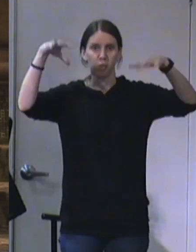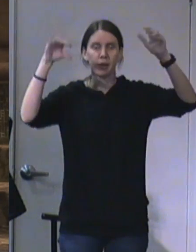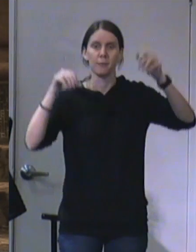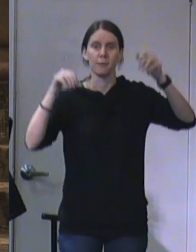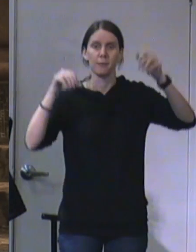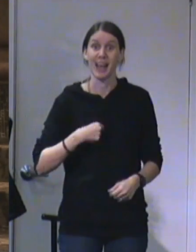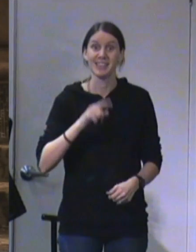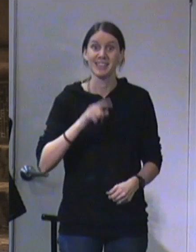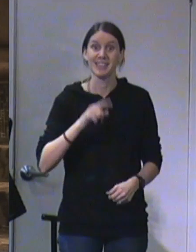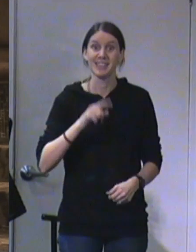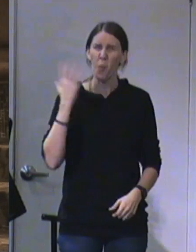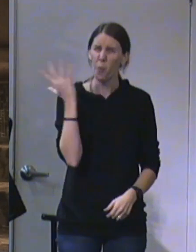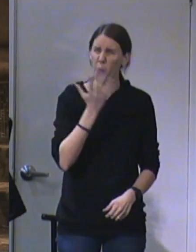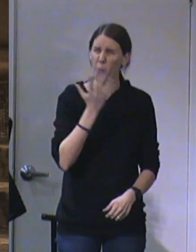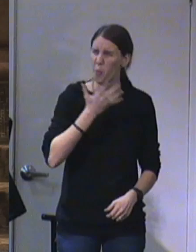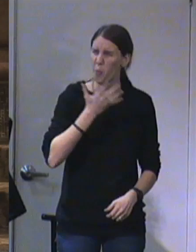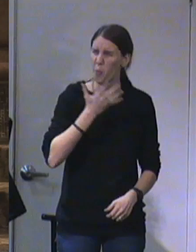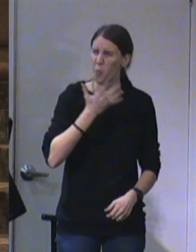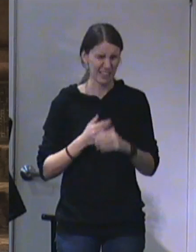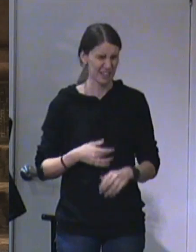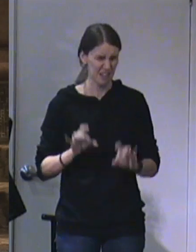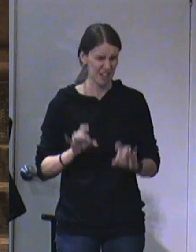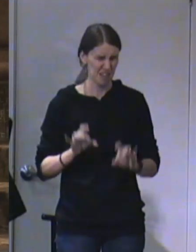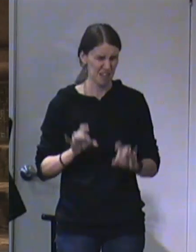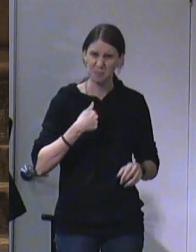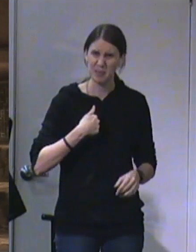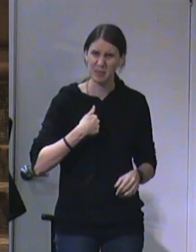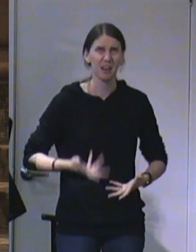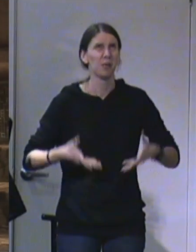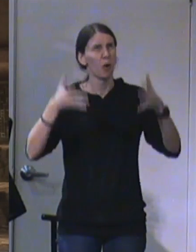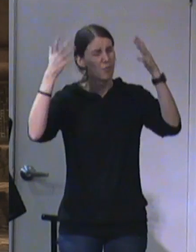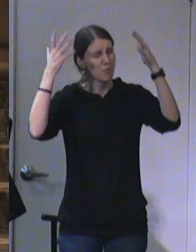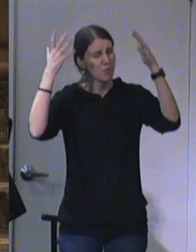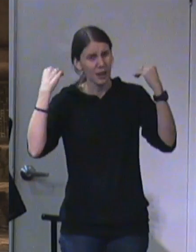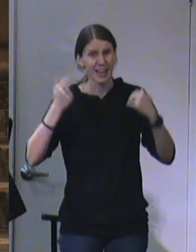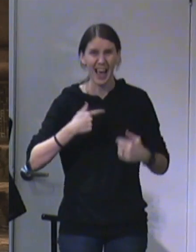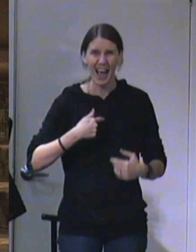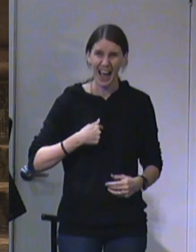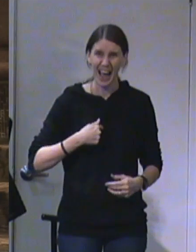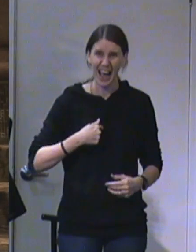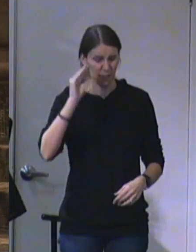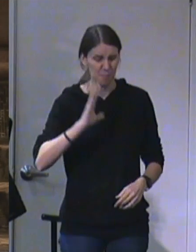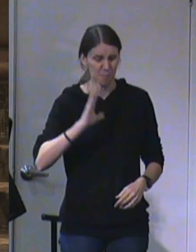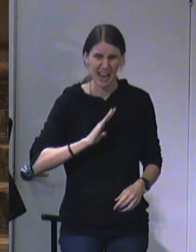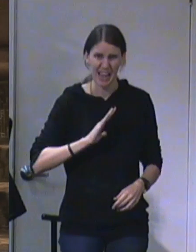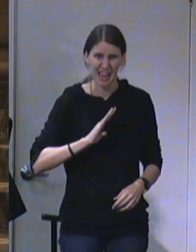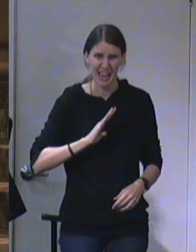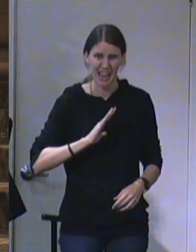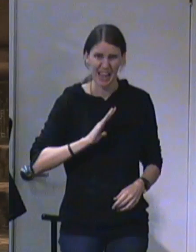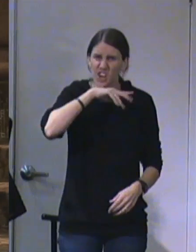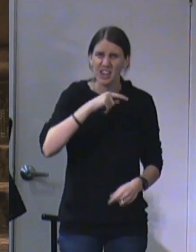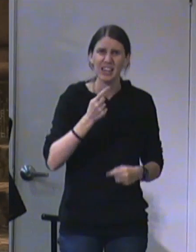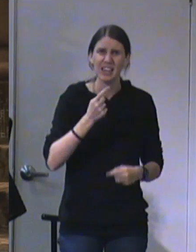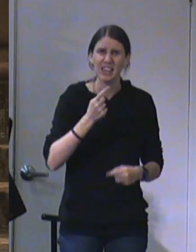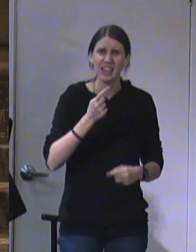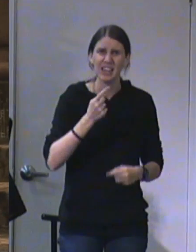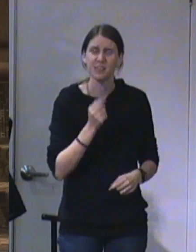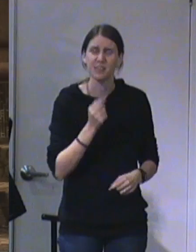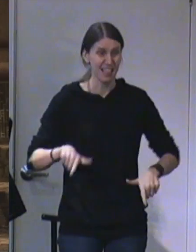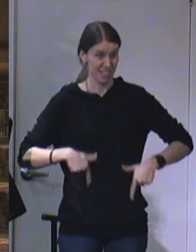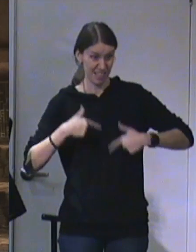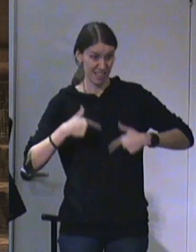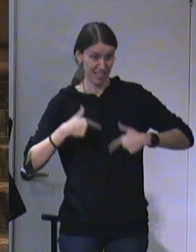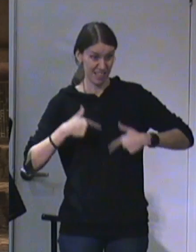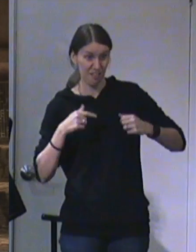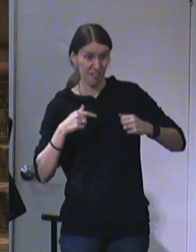said I, Woe is me, for I am undone, because I am a man of unclean lips, and I dwell in the midst of a